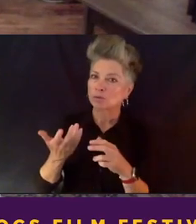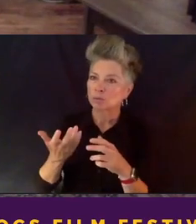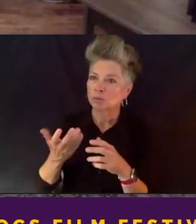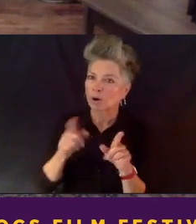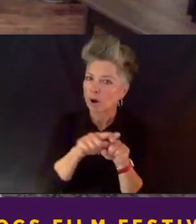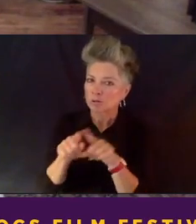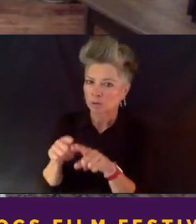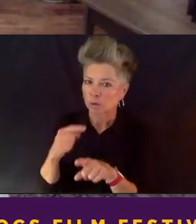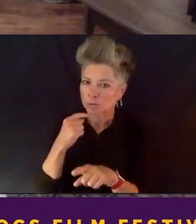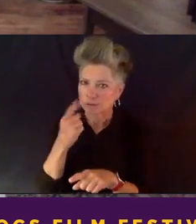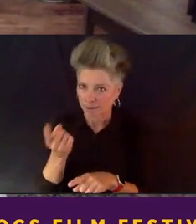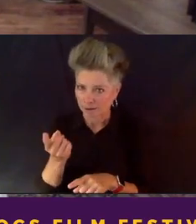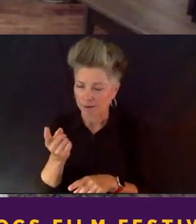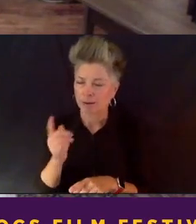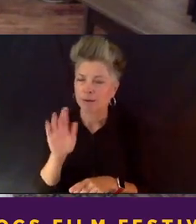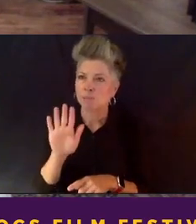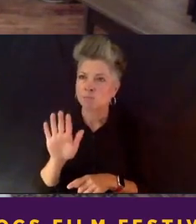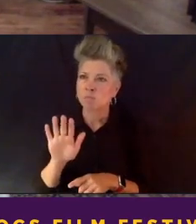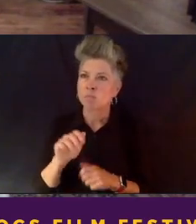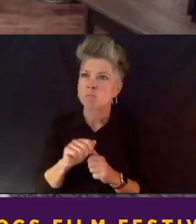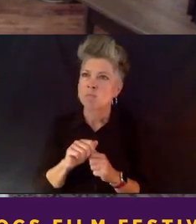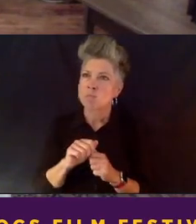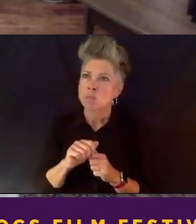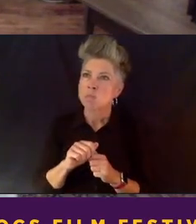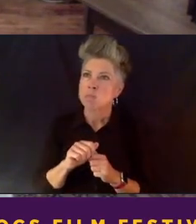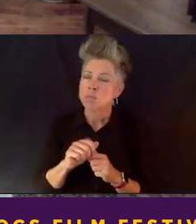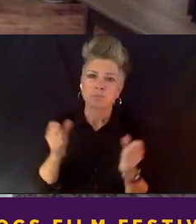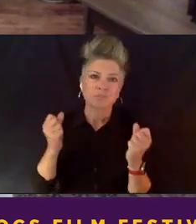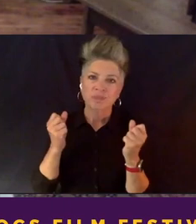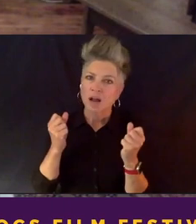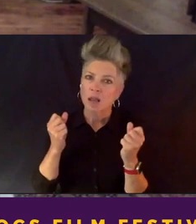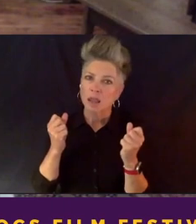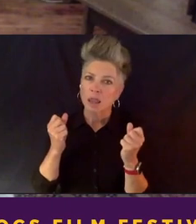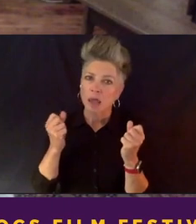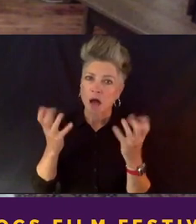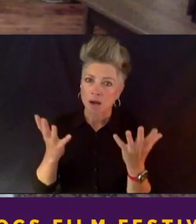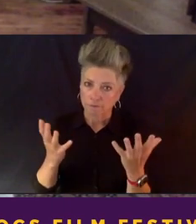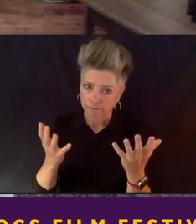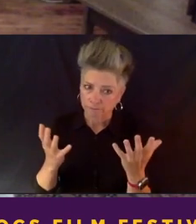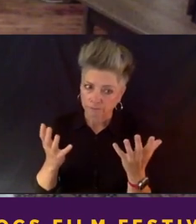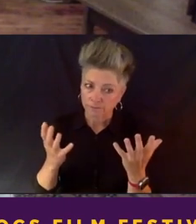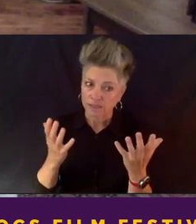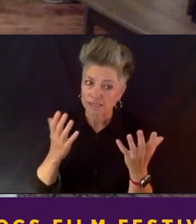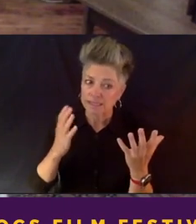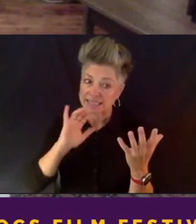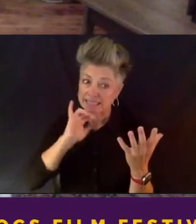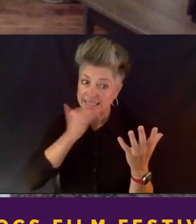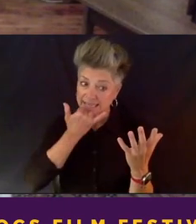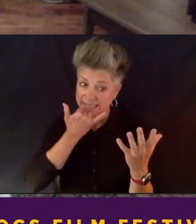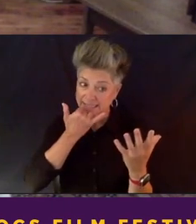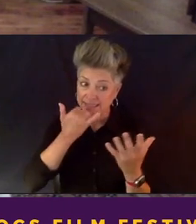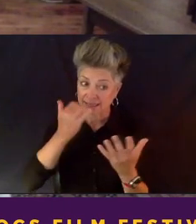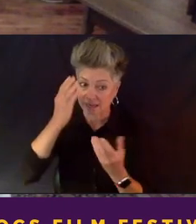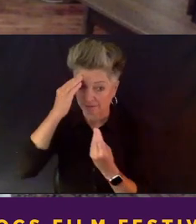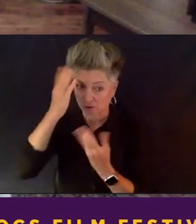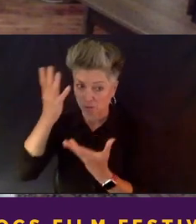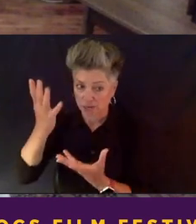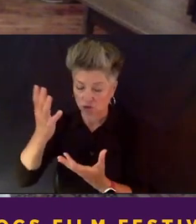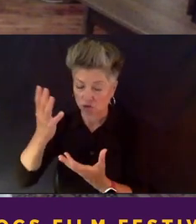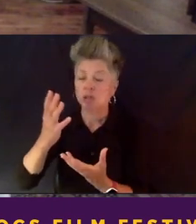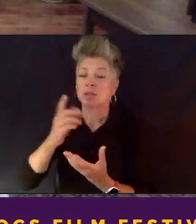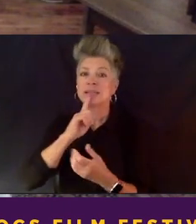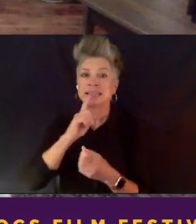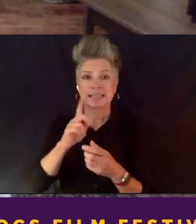listening to everybody. A lot of disinformation is now using the techniques of